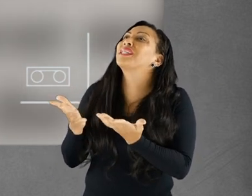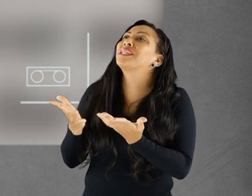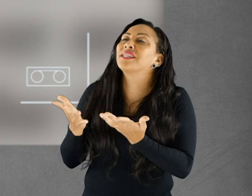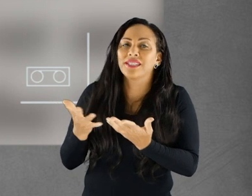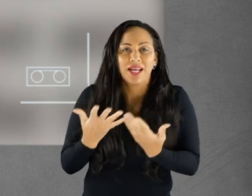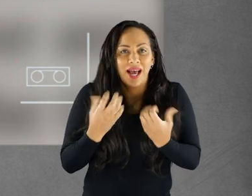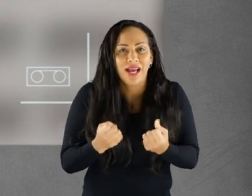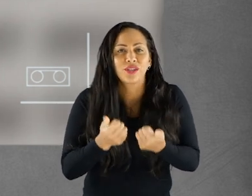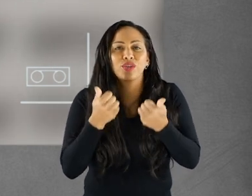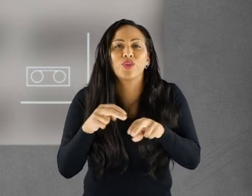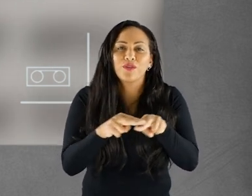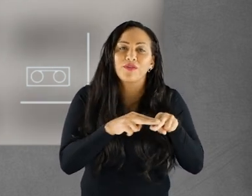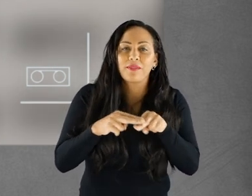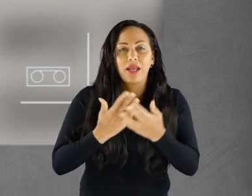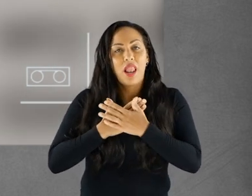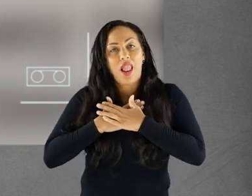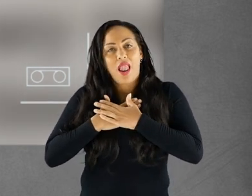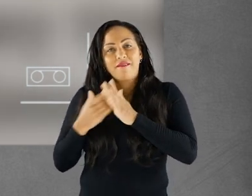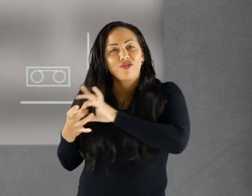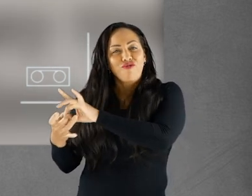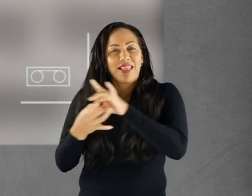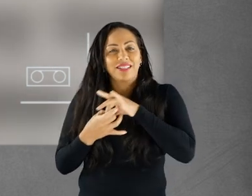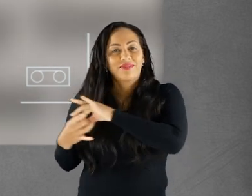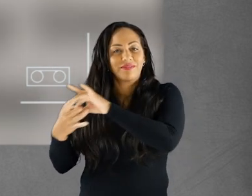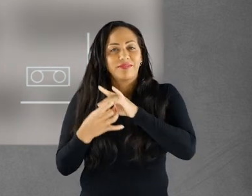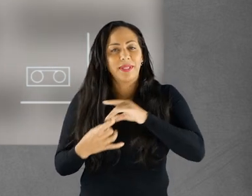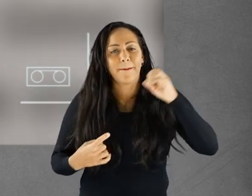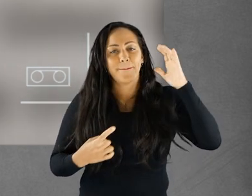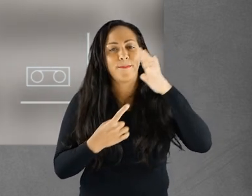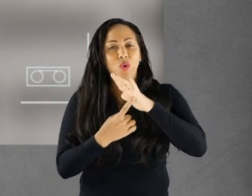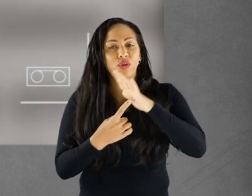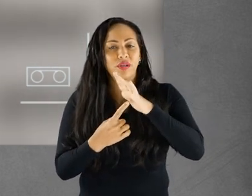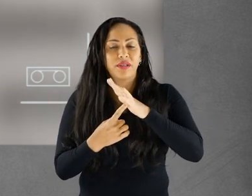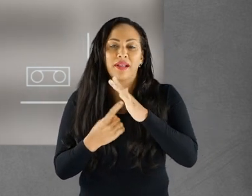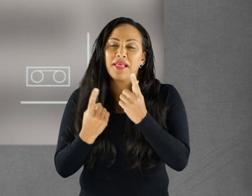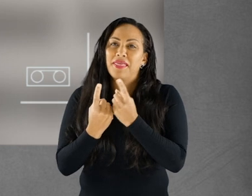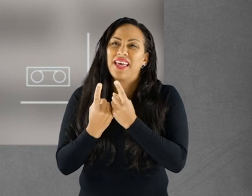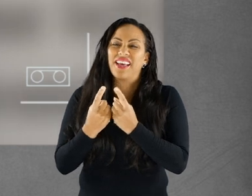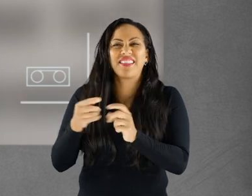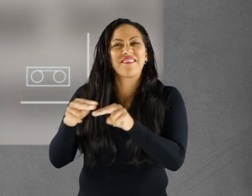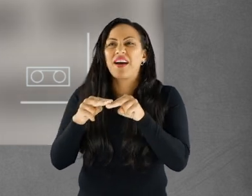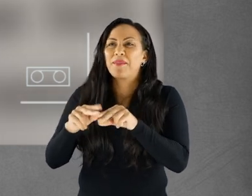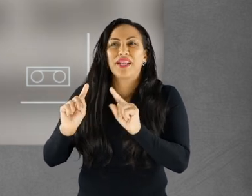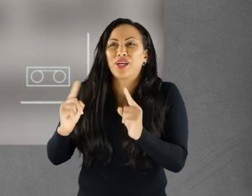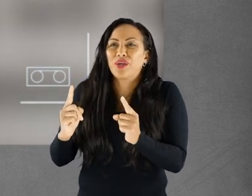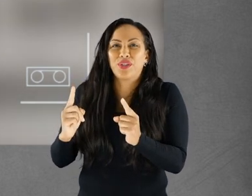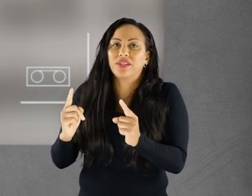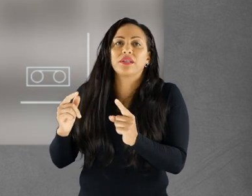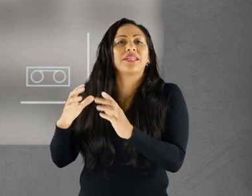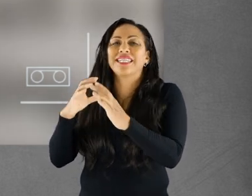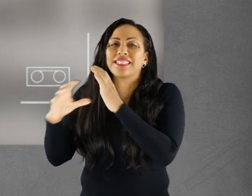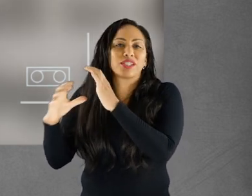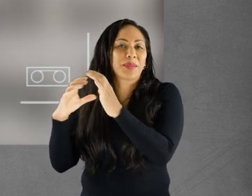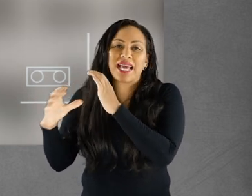the hope that his daughter would be cured of her disability. She had a good family and loving relatives. The most important